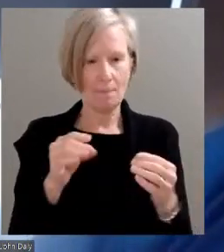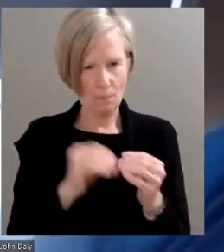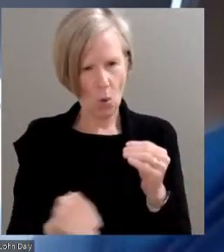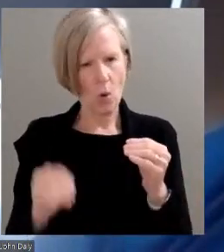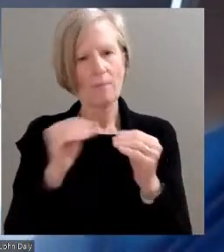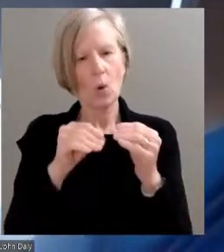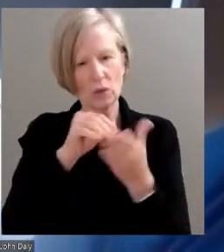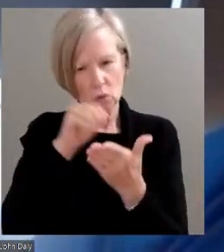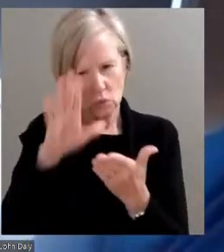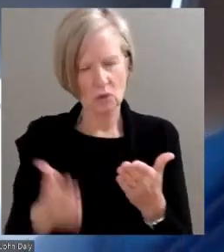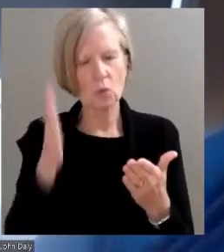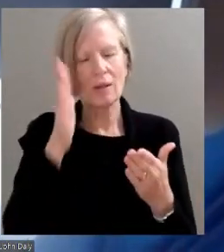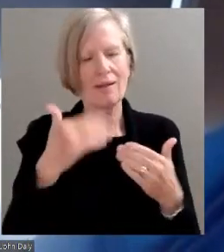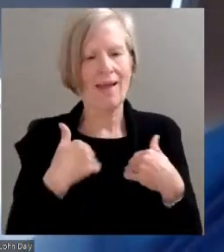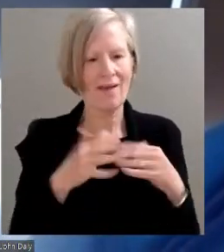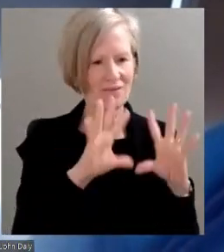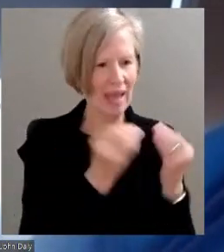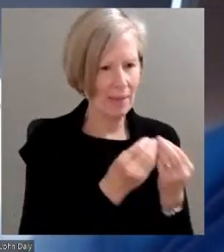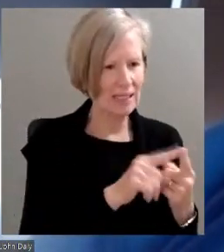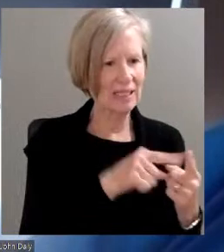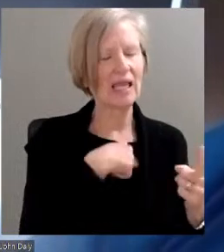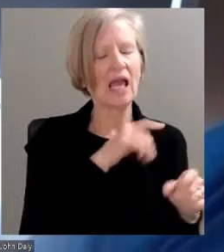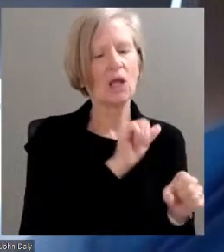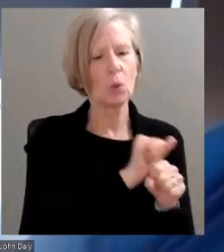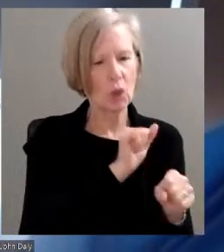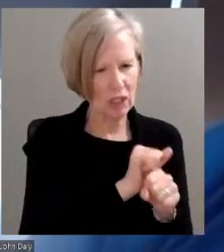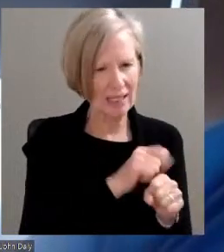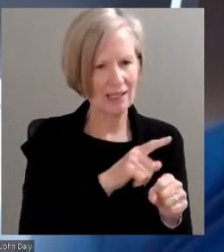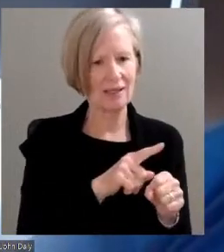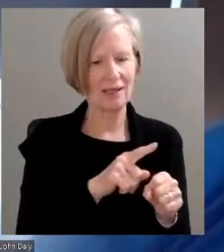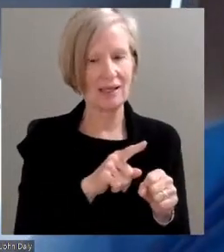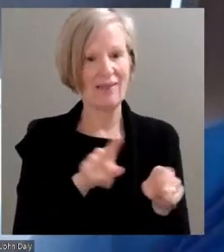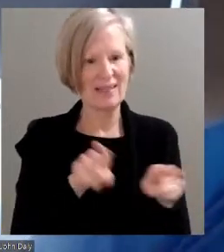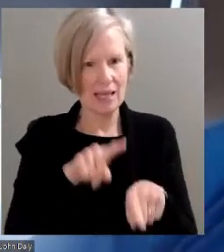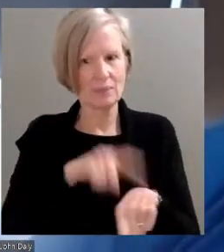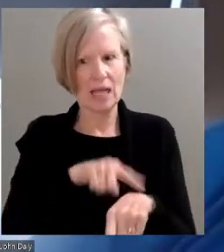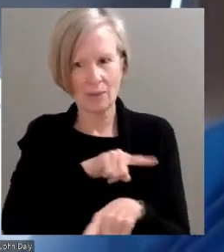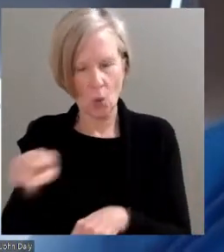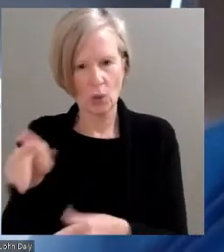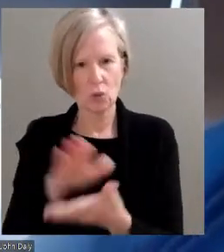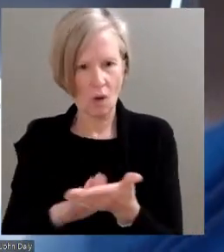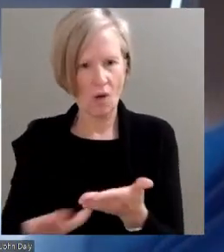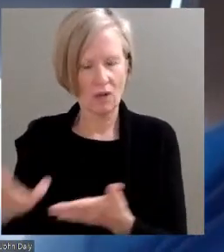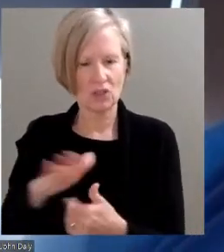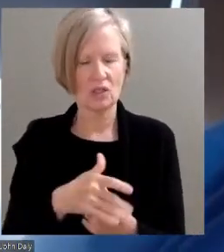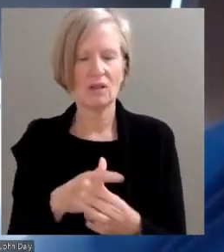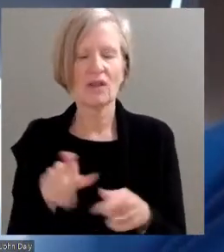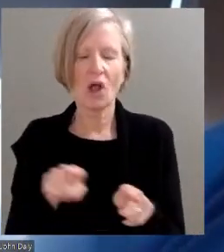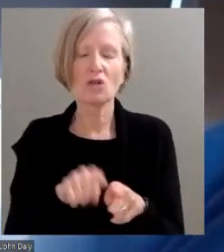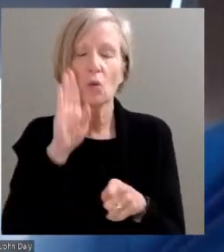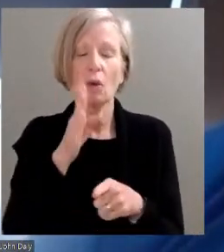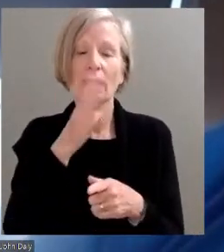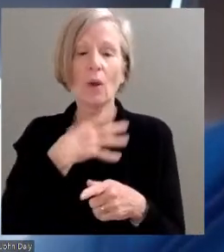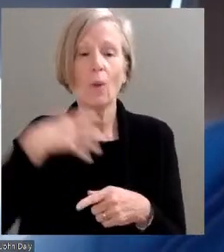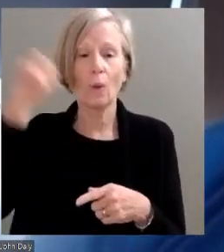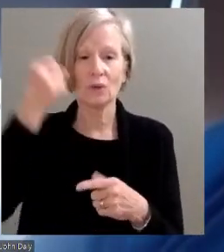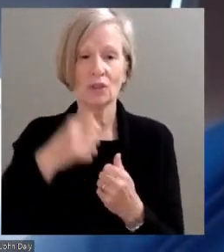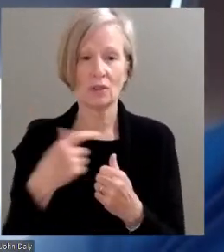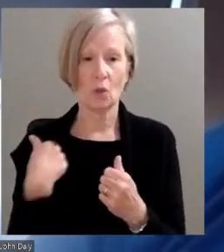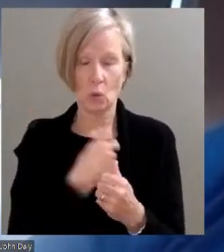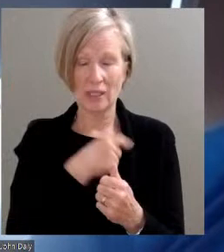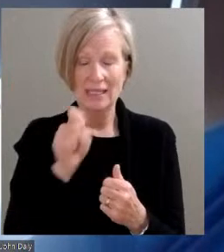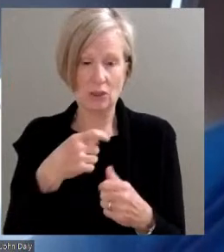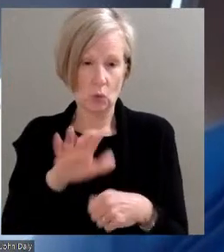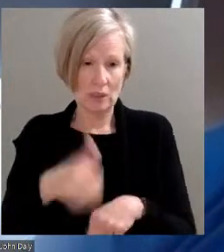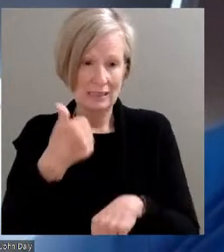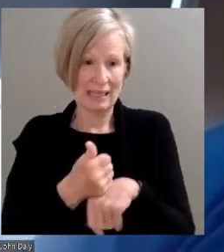more students and they will that will be working as they go to school. They will also be older. We need to make an outreach,